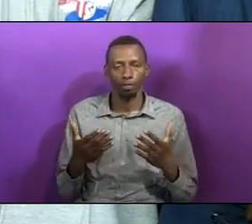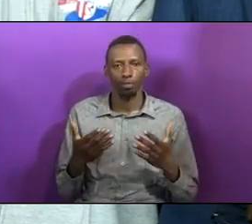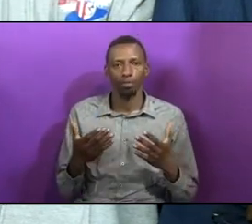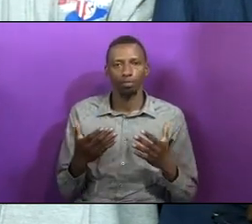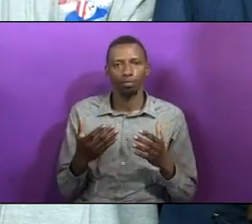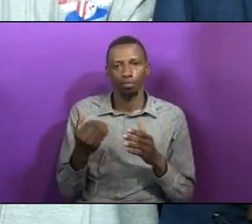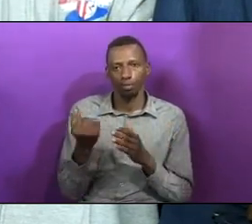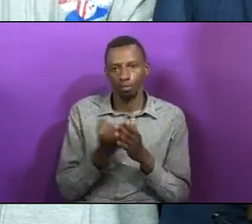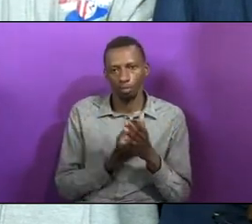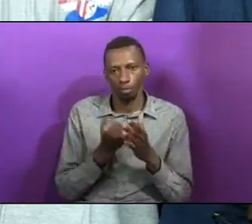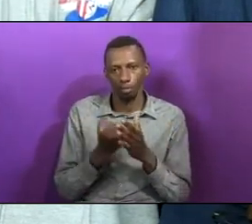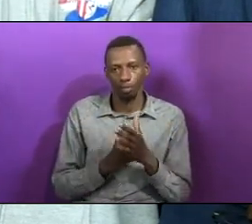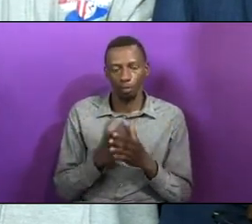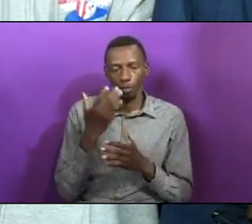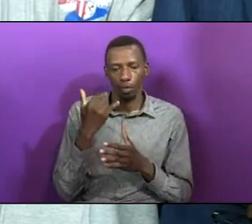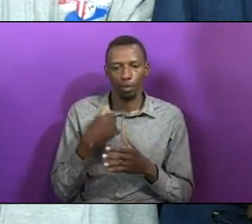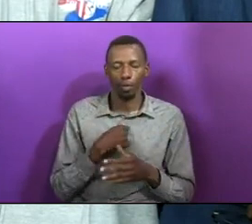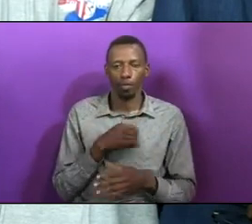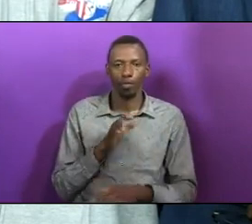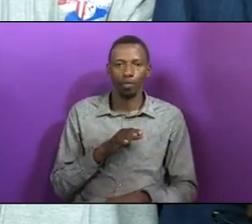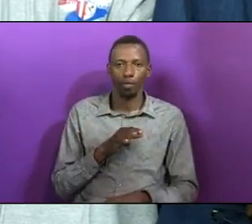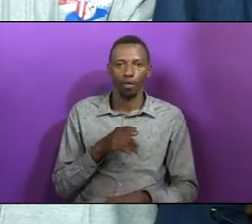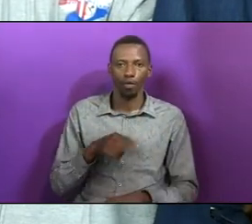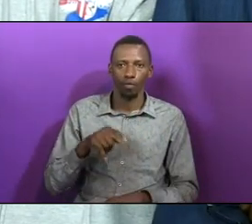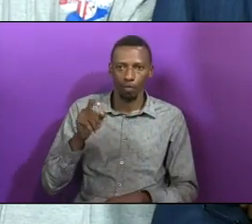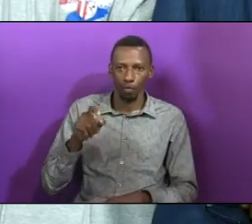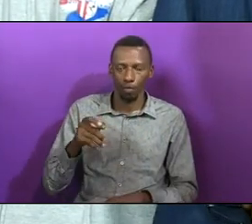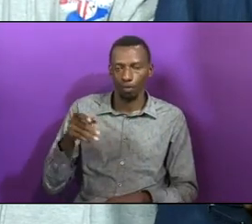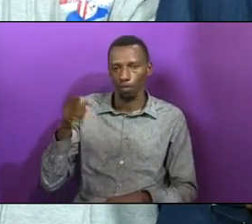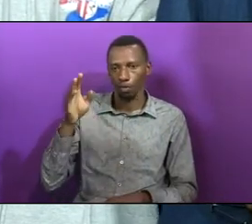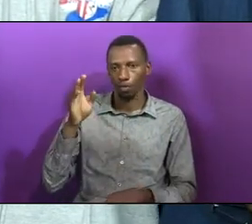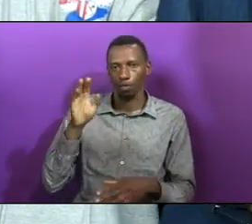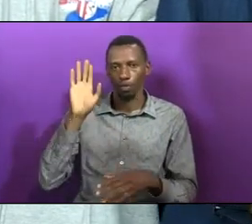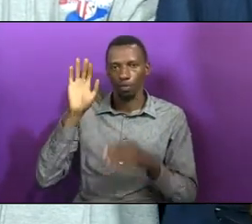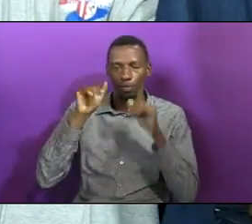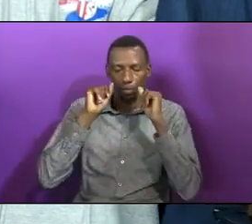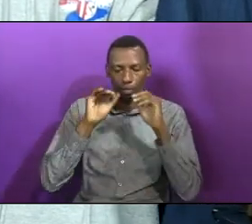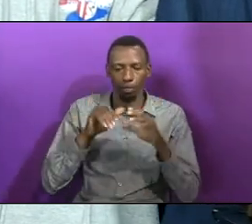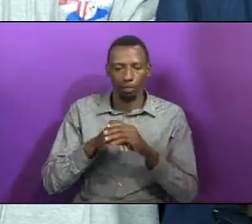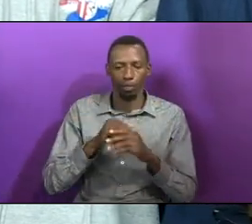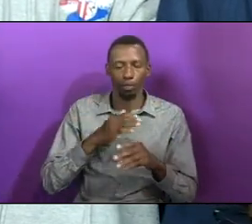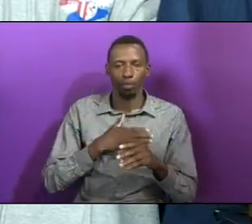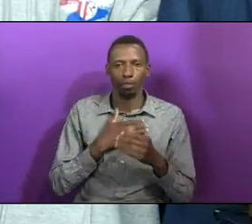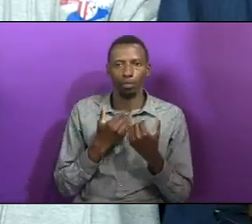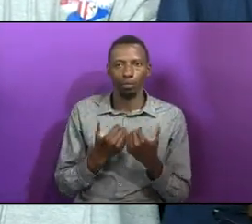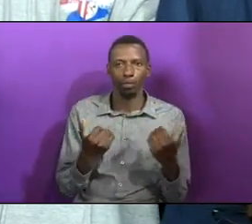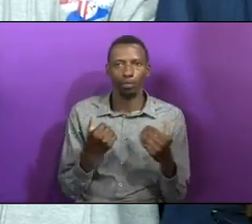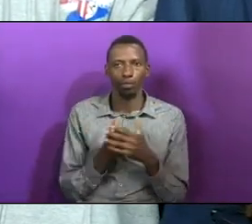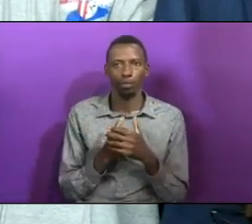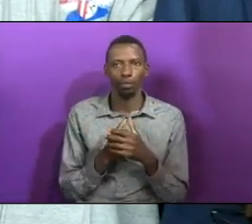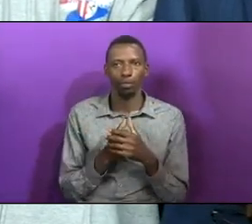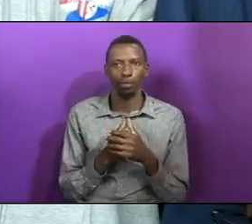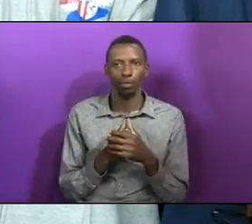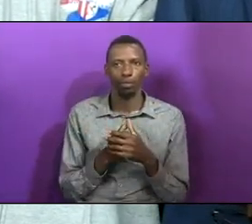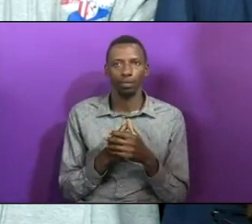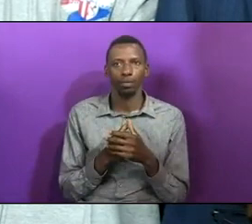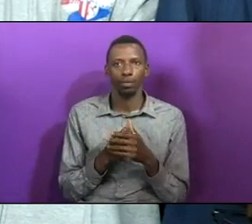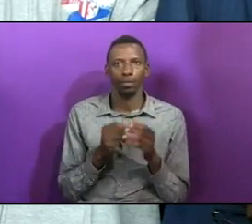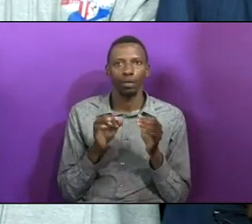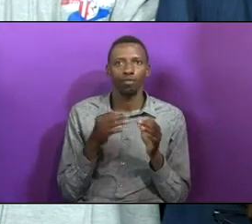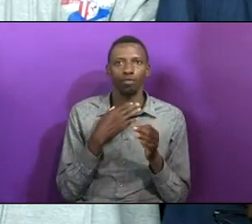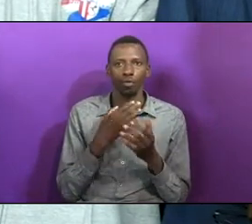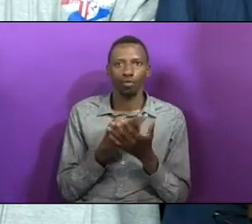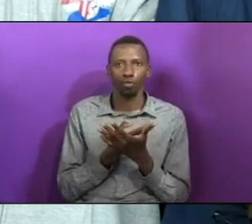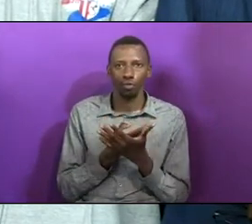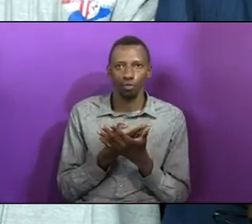That I give birth. We need God's blessings in our children. In case that speaks to you. You want to be honest